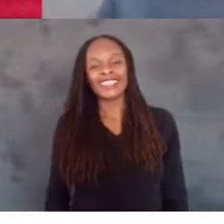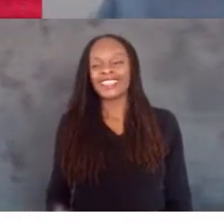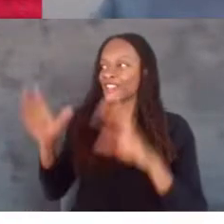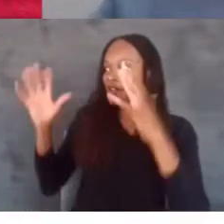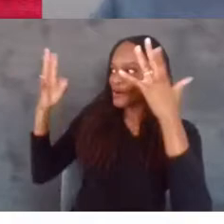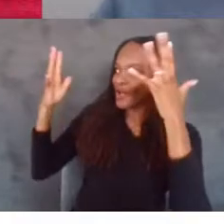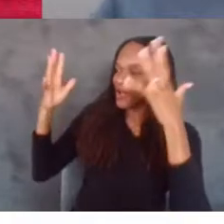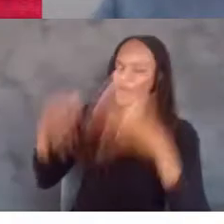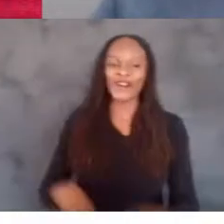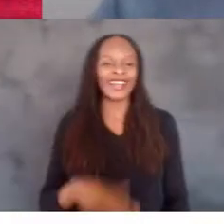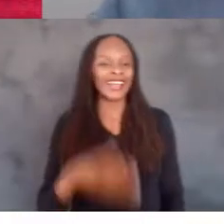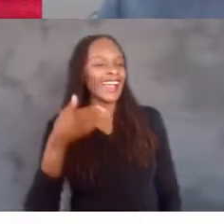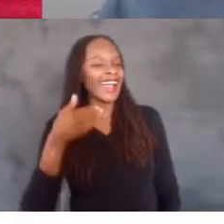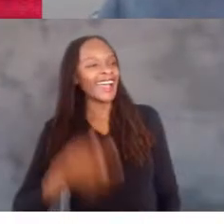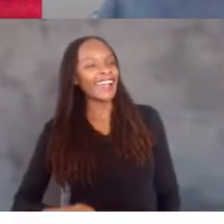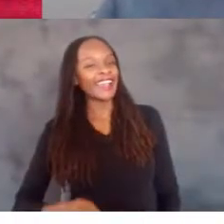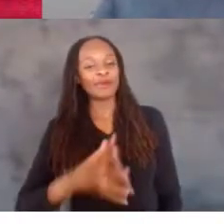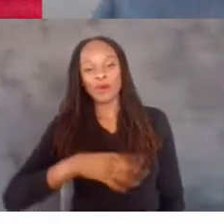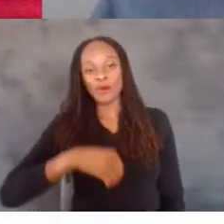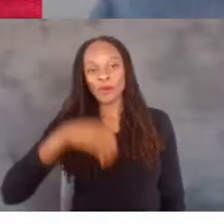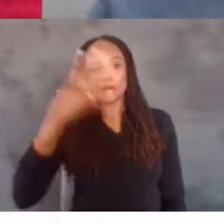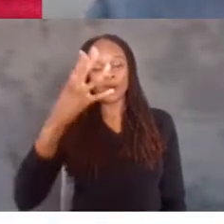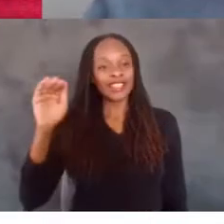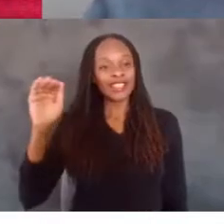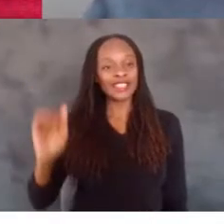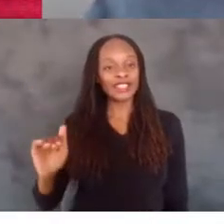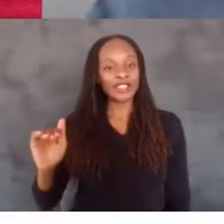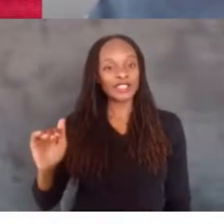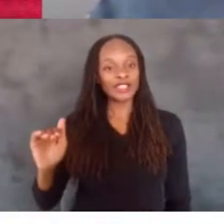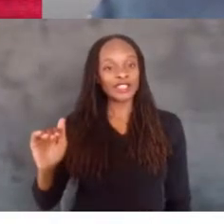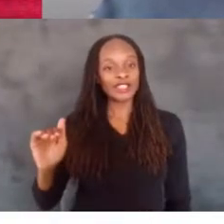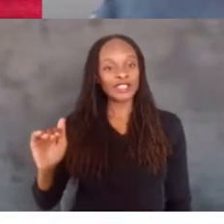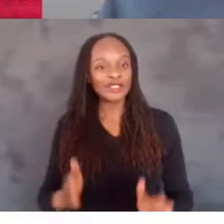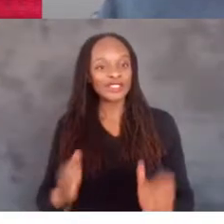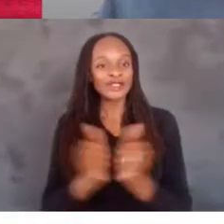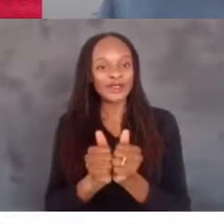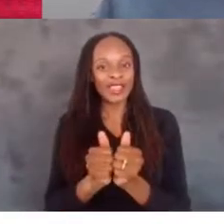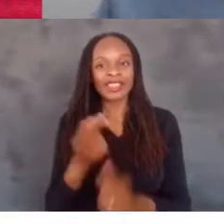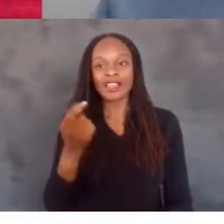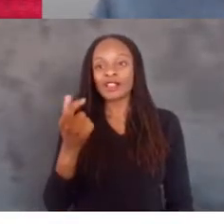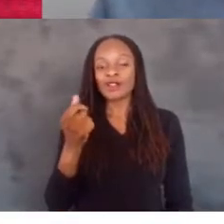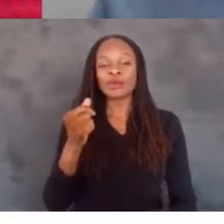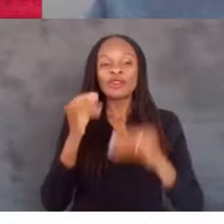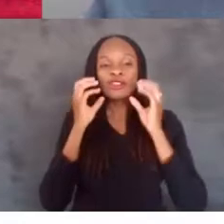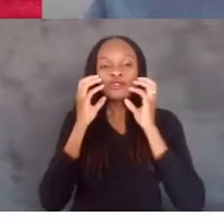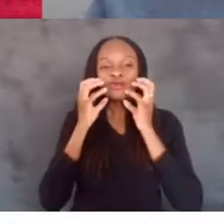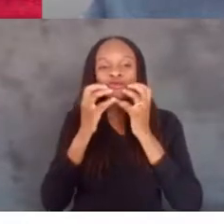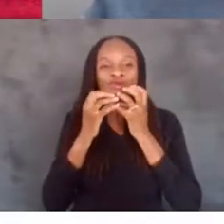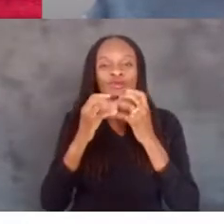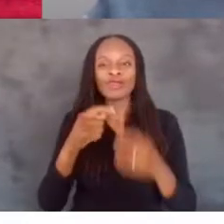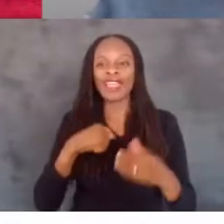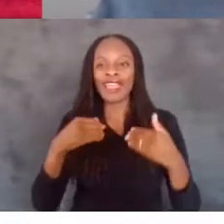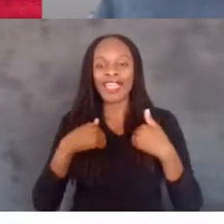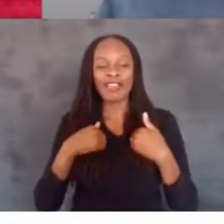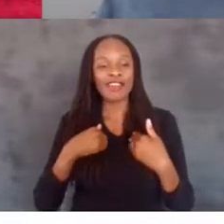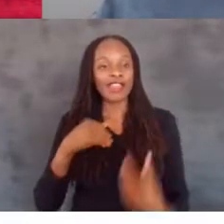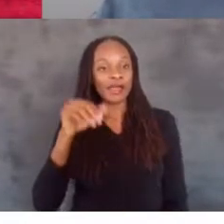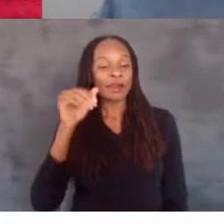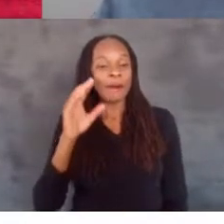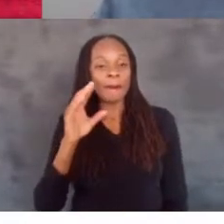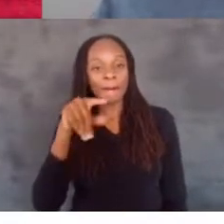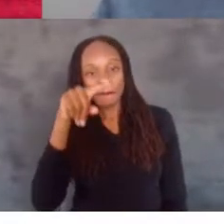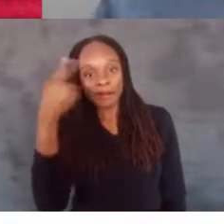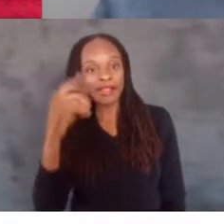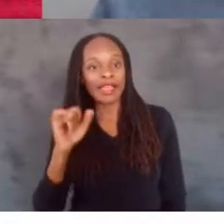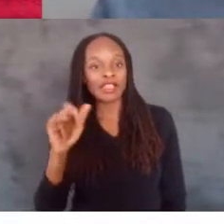I am a white little person with a little bit of scruff. I'm wearing a black suit, white